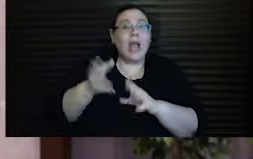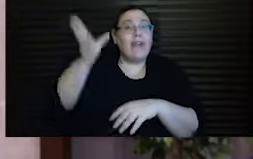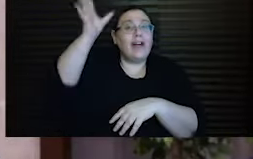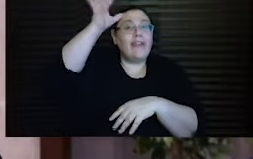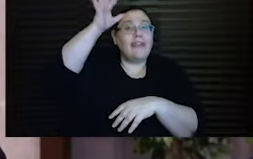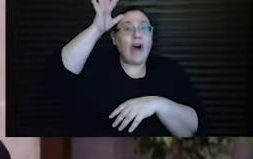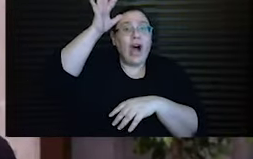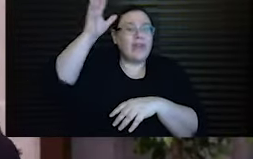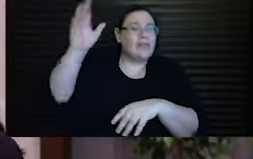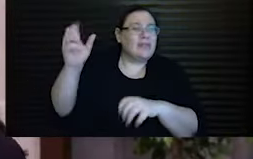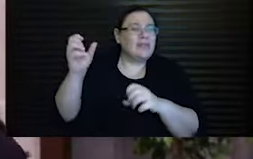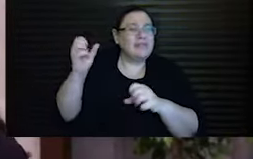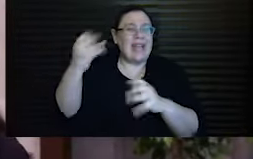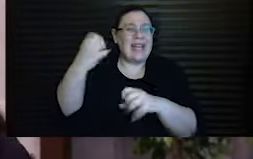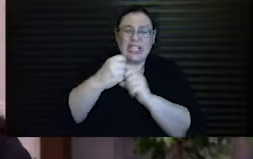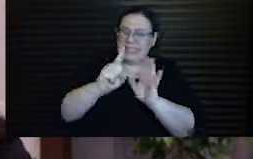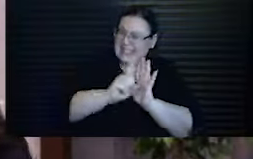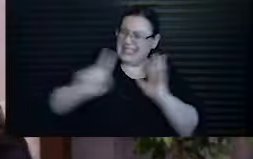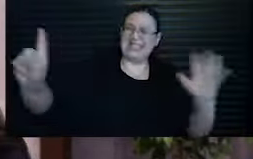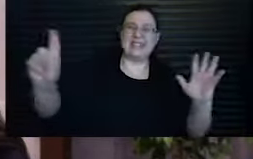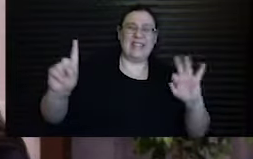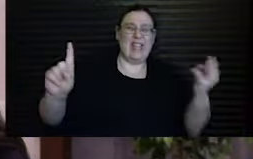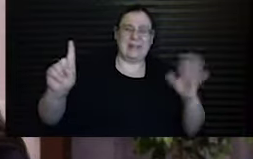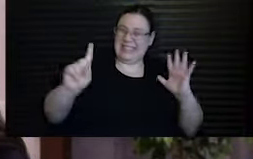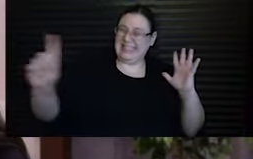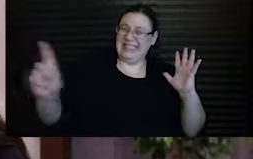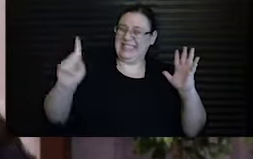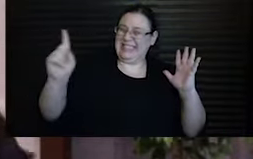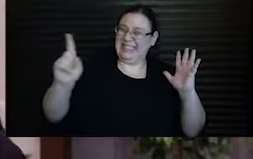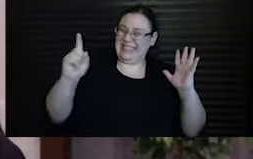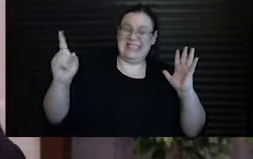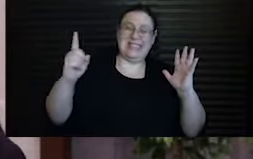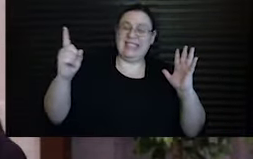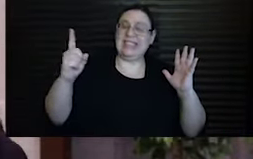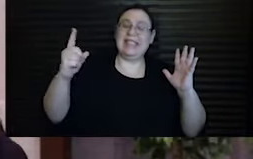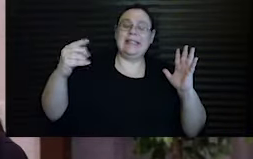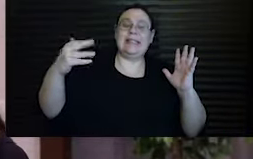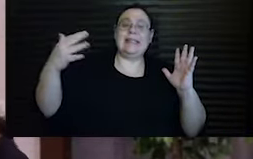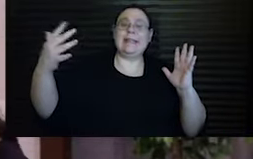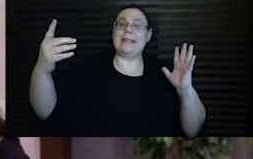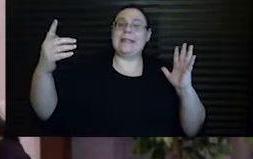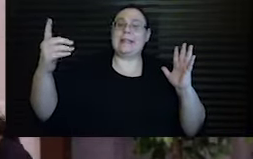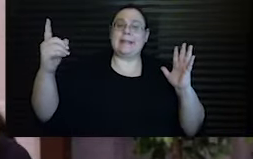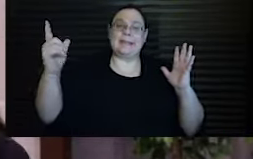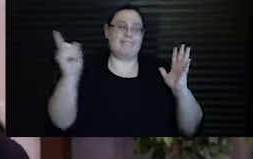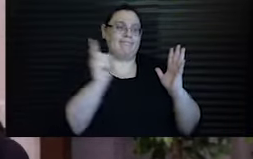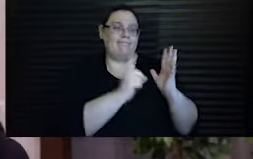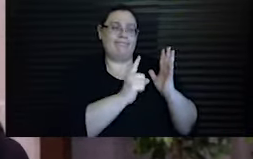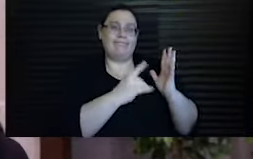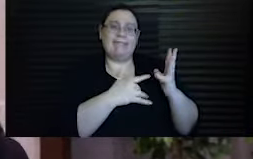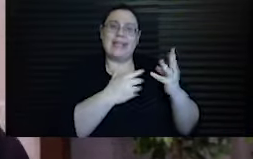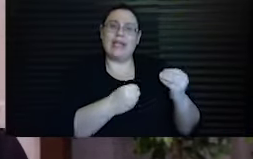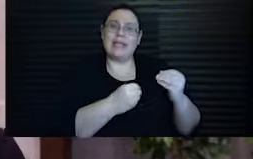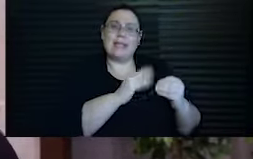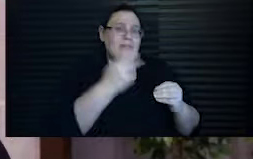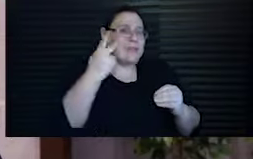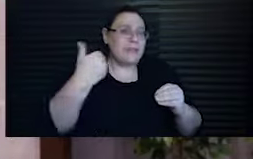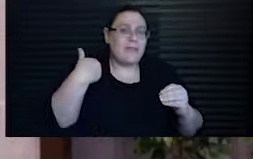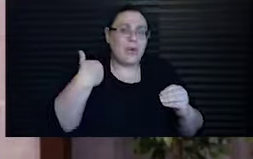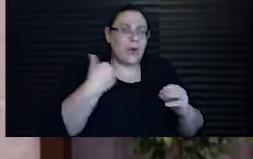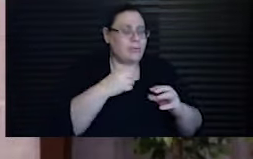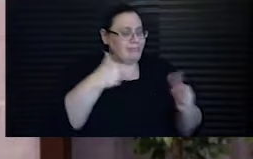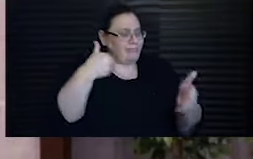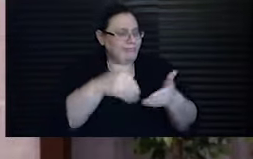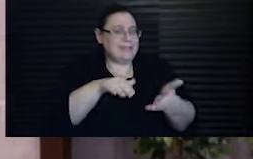after a lifetime of running from his family, reveals an uncharacteristic tenderness before his death, opening